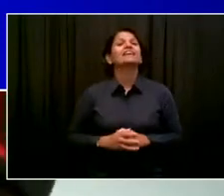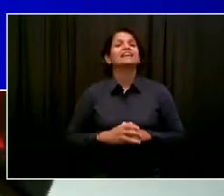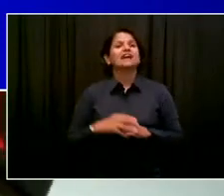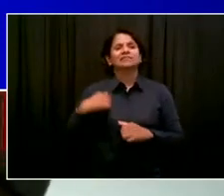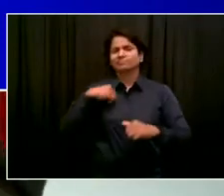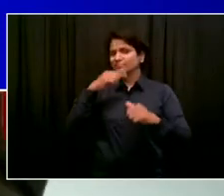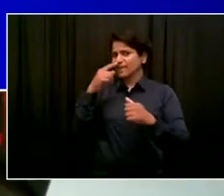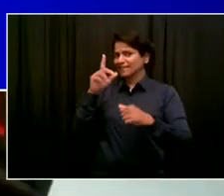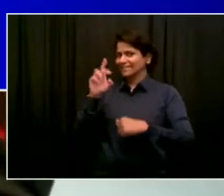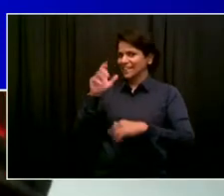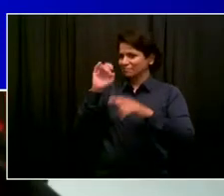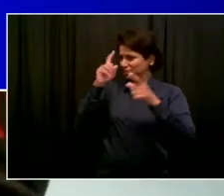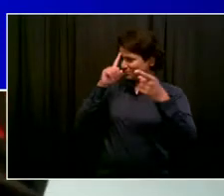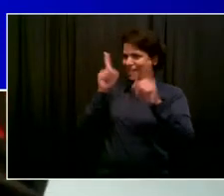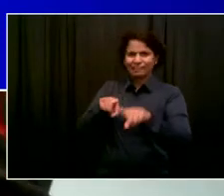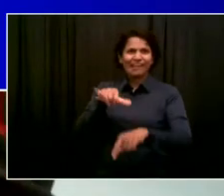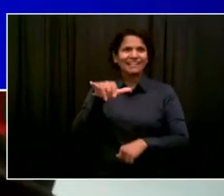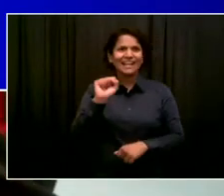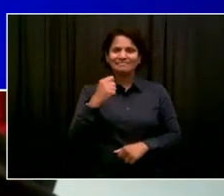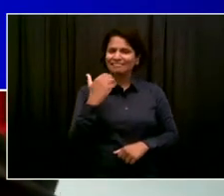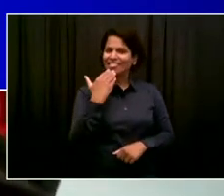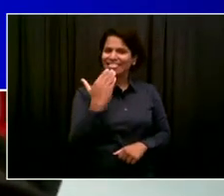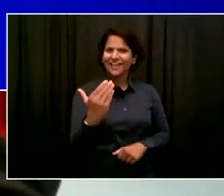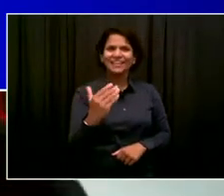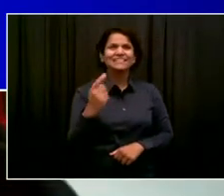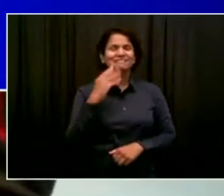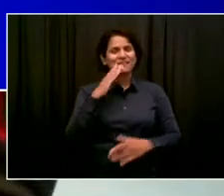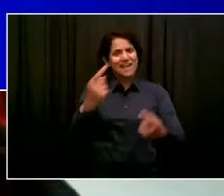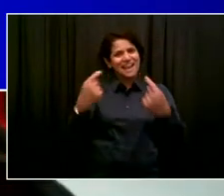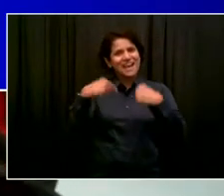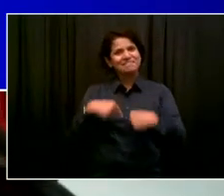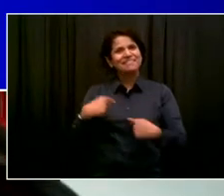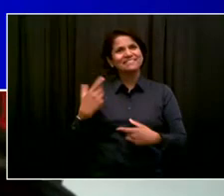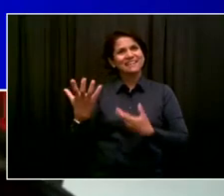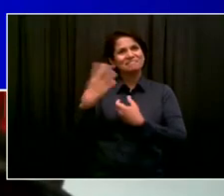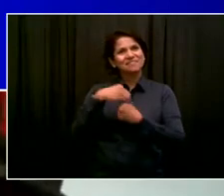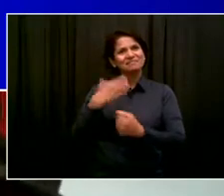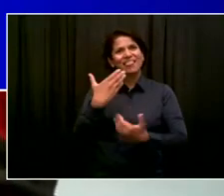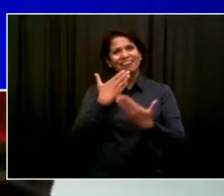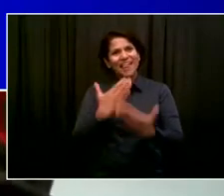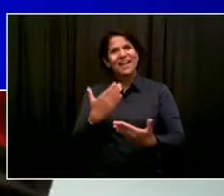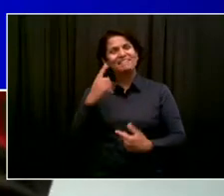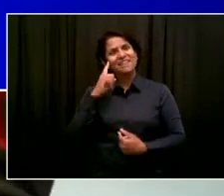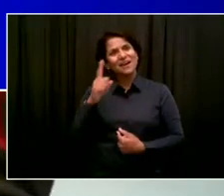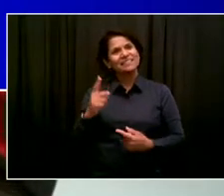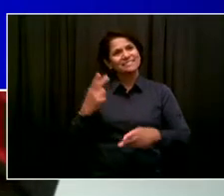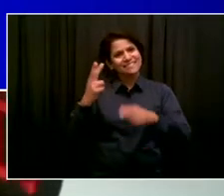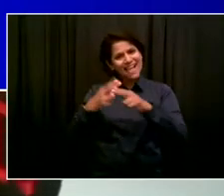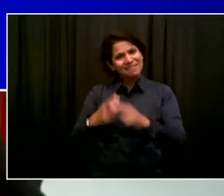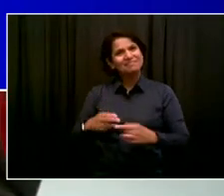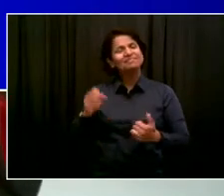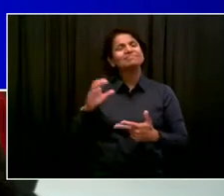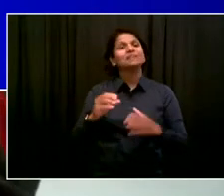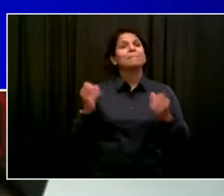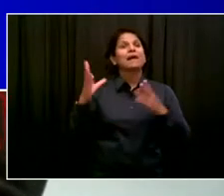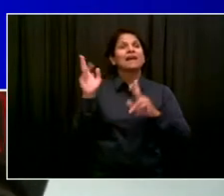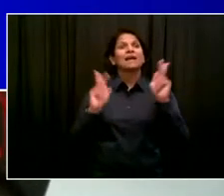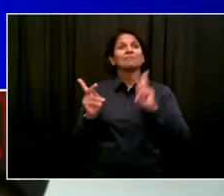thank you. Thank you for doing this and participating. Thank you for shouting out the pioneers who came before you. That shows